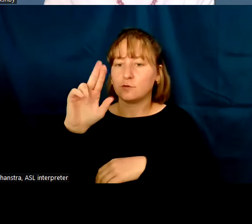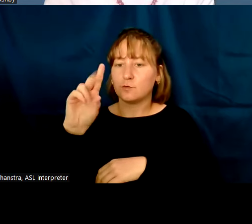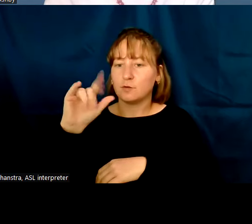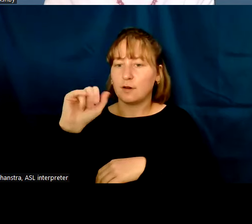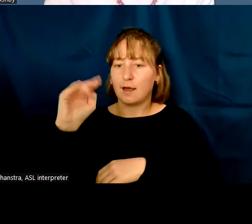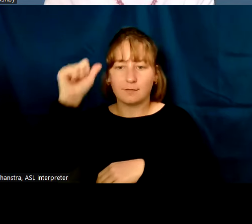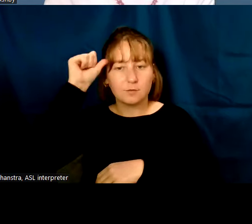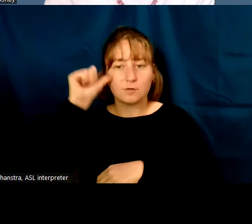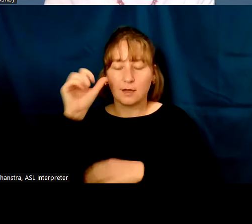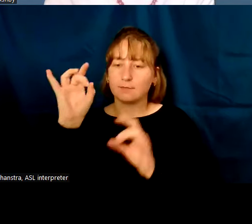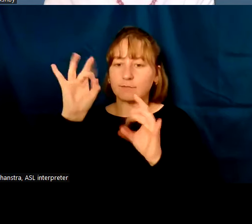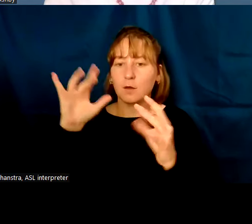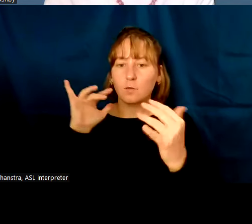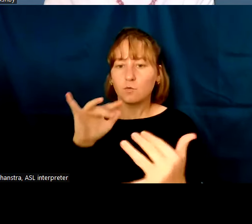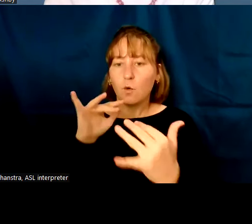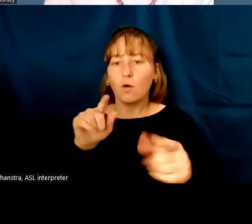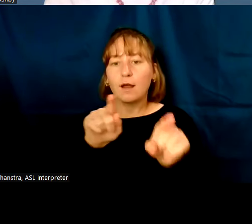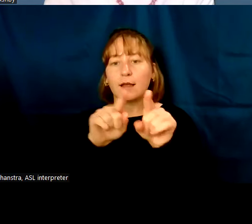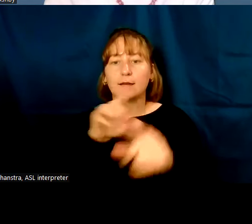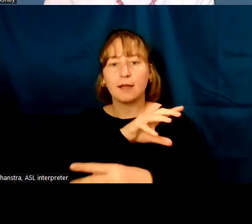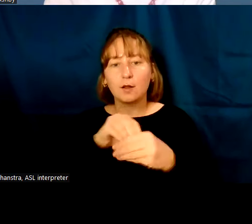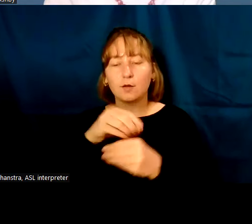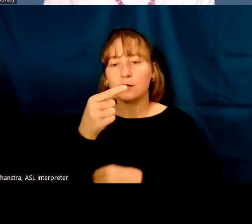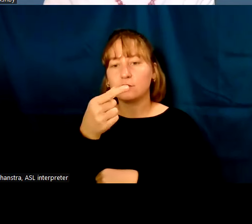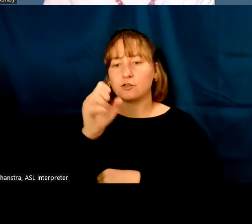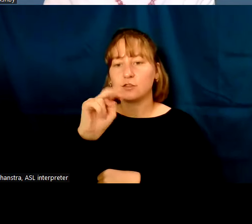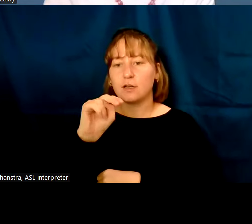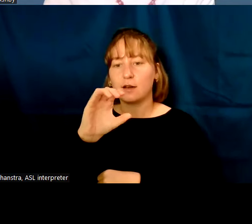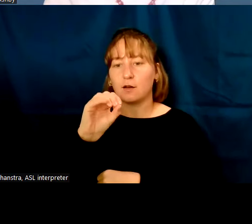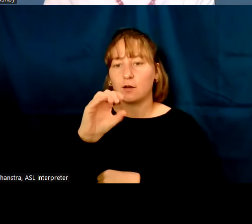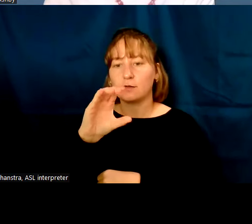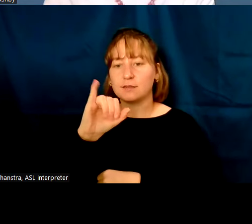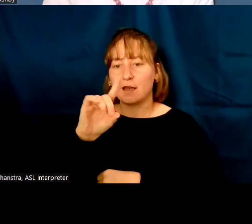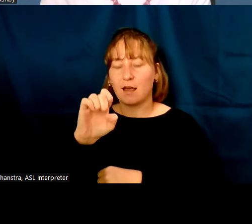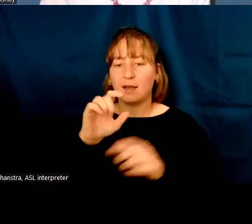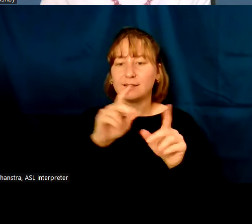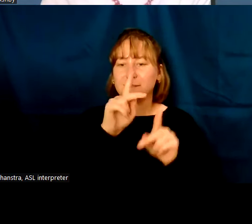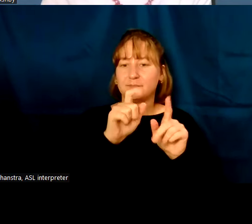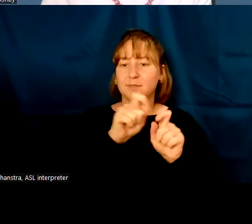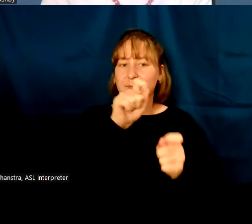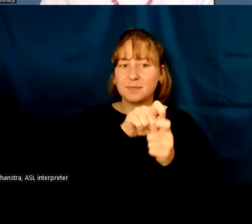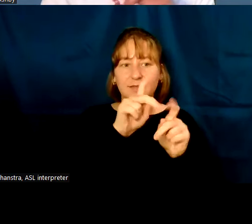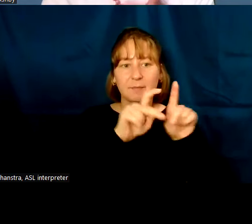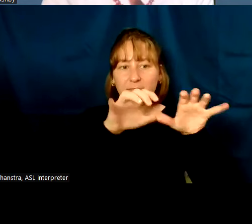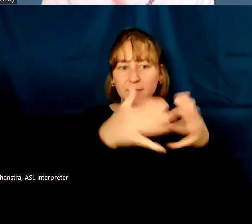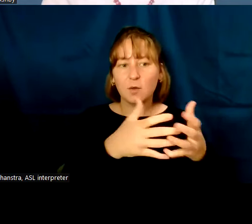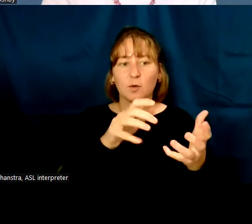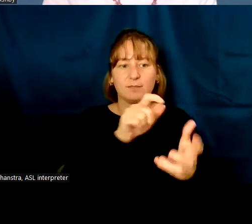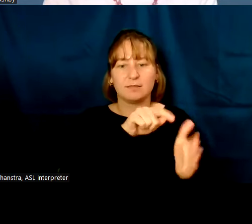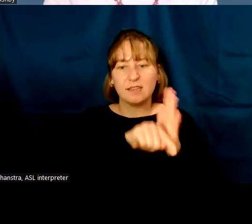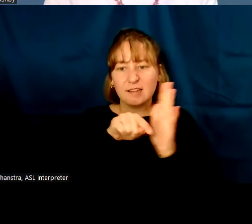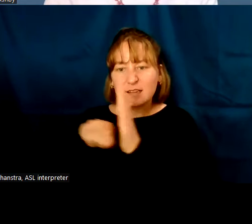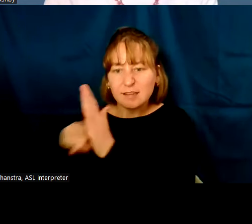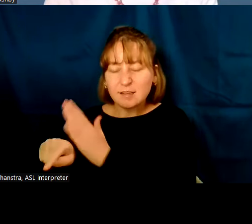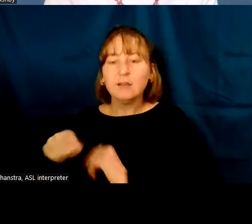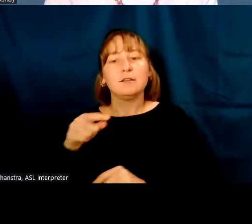on there, including a genocide in Darfur. And the news media just is not reporting about it. But you can find